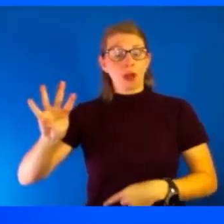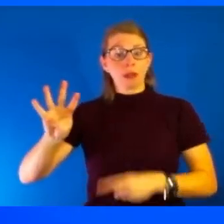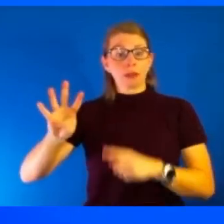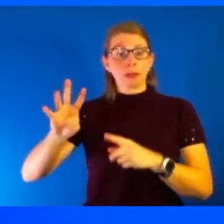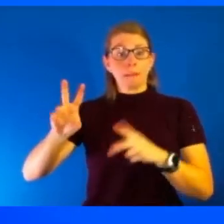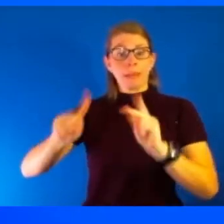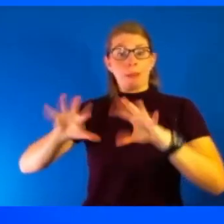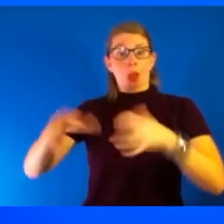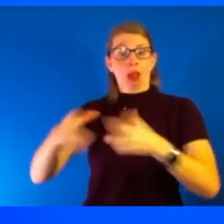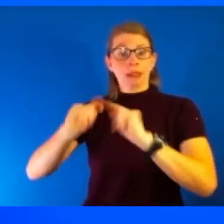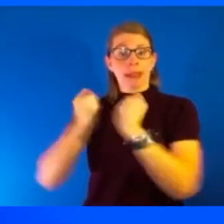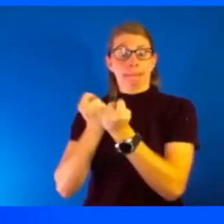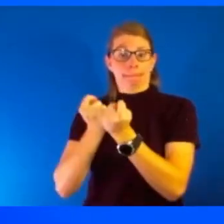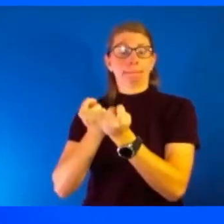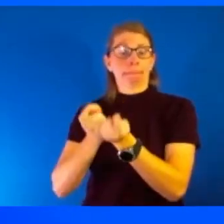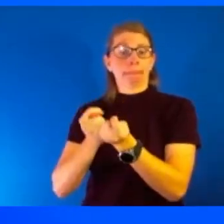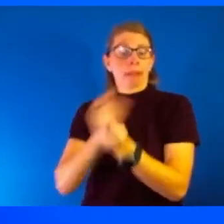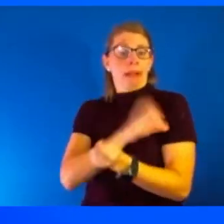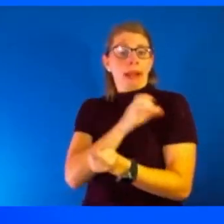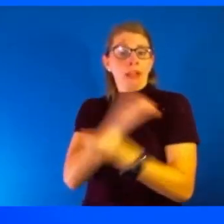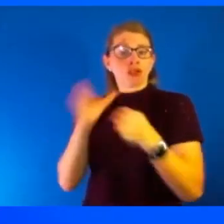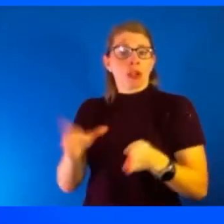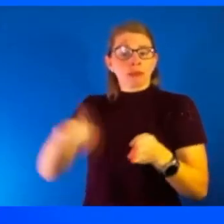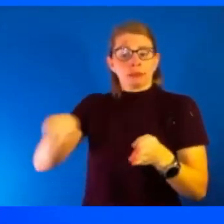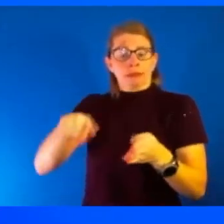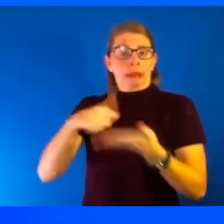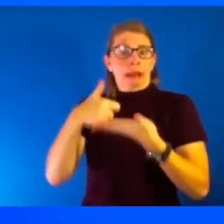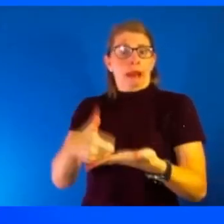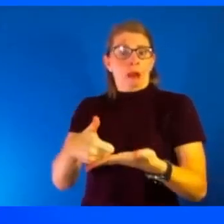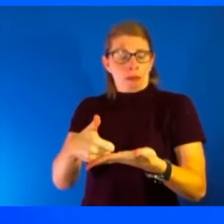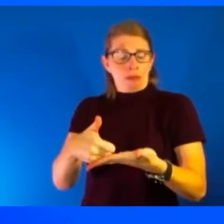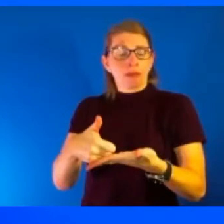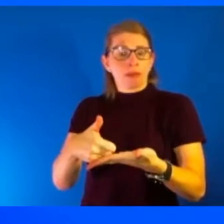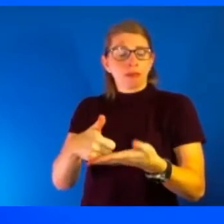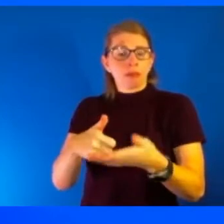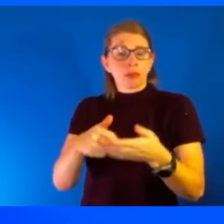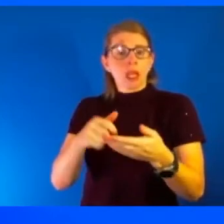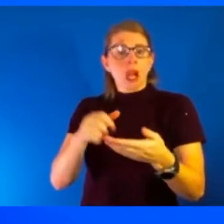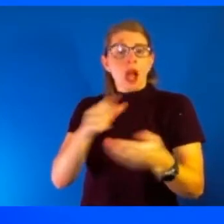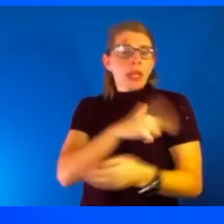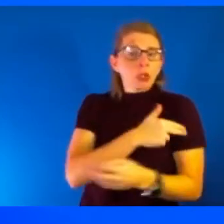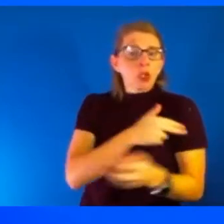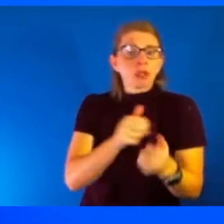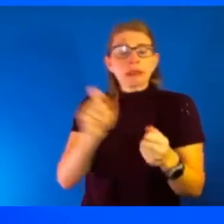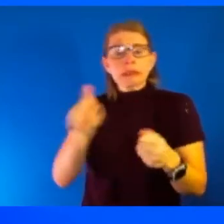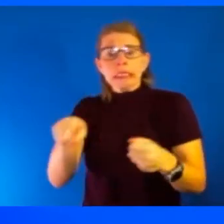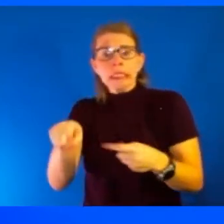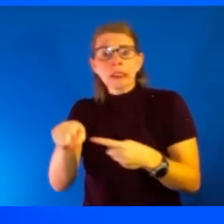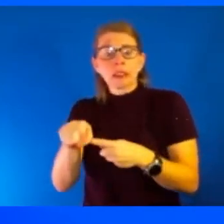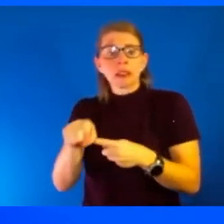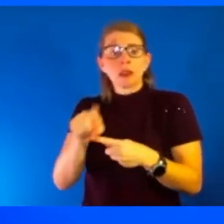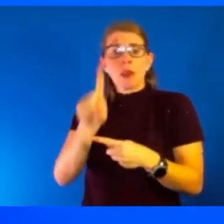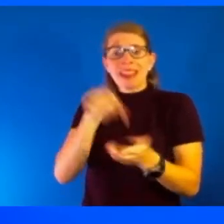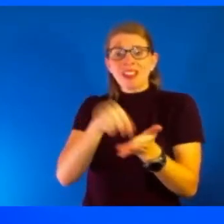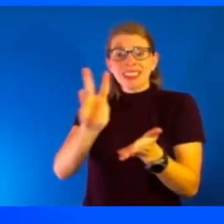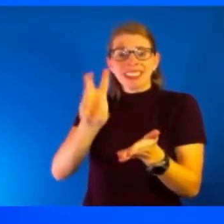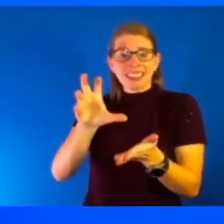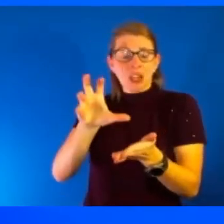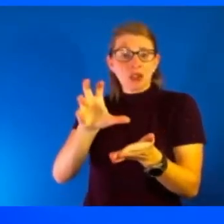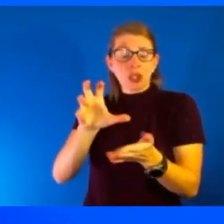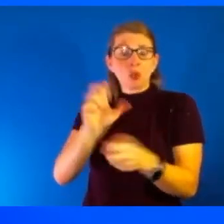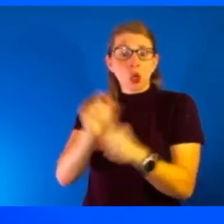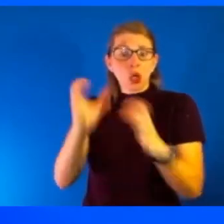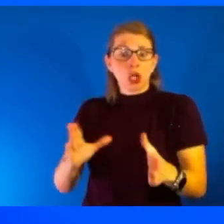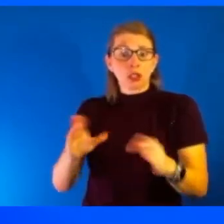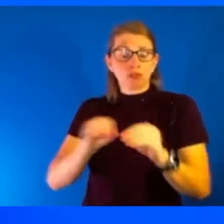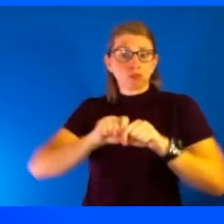augment hospitals in need who are overwhelmed by COVID patients. Over 600 team members have deployed in these last several months to support